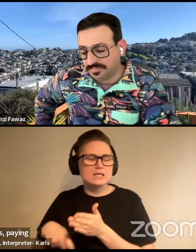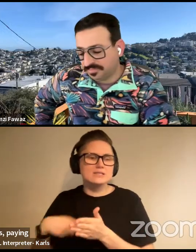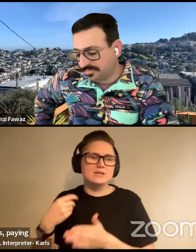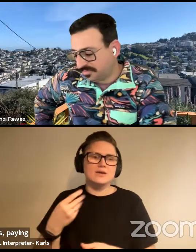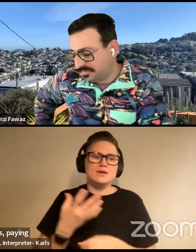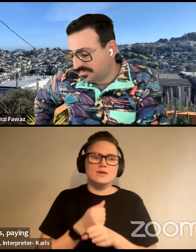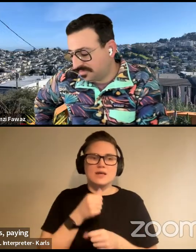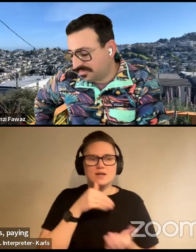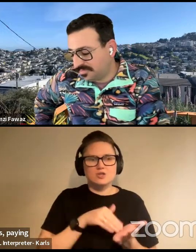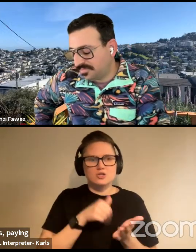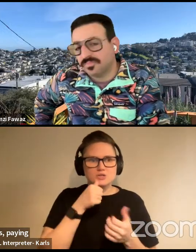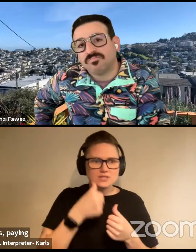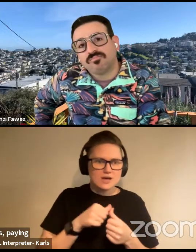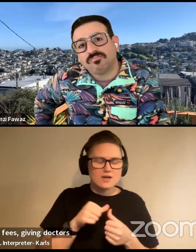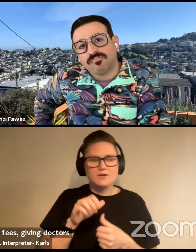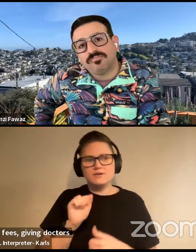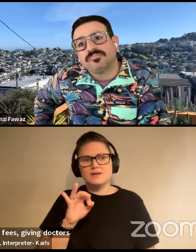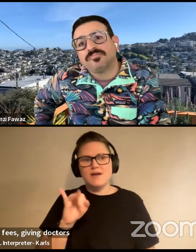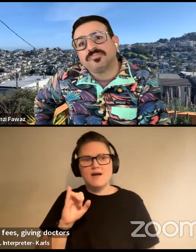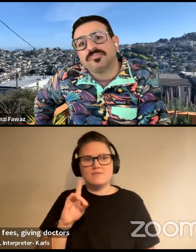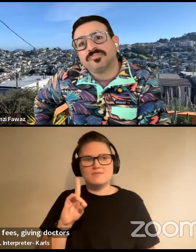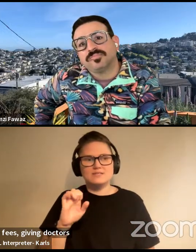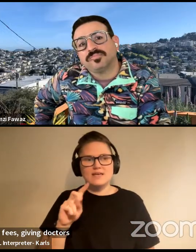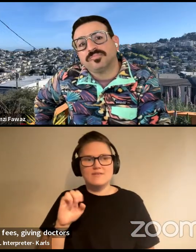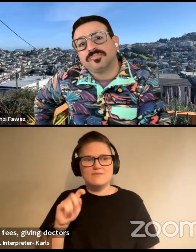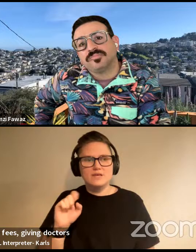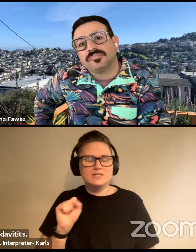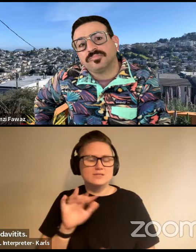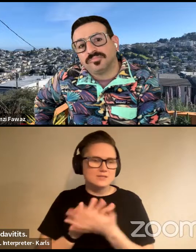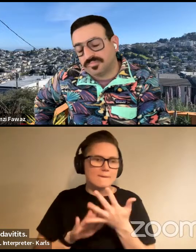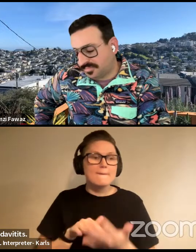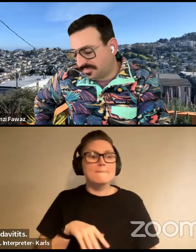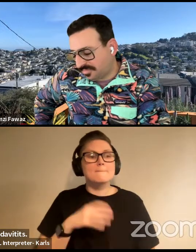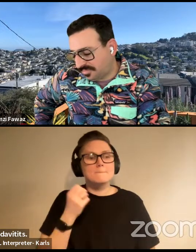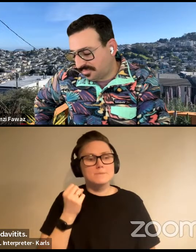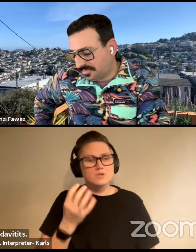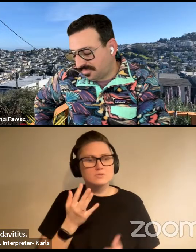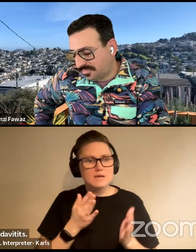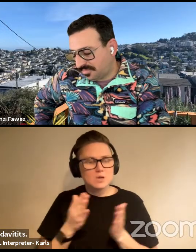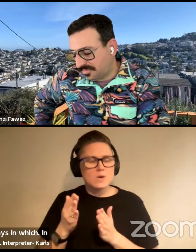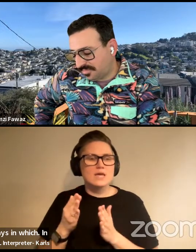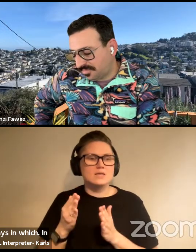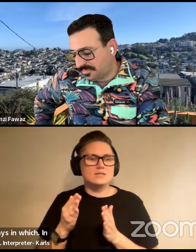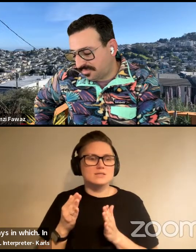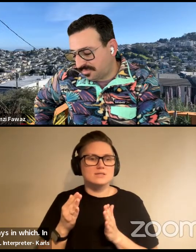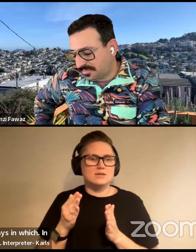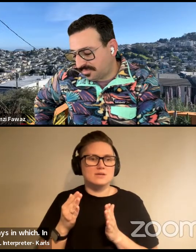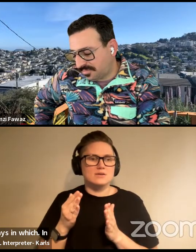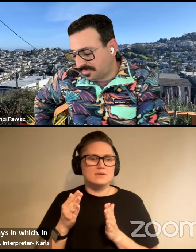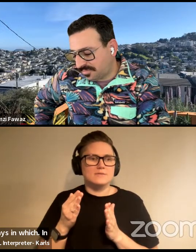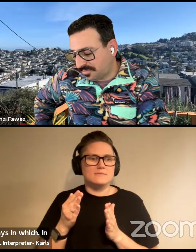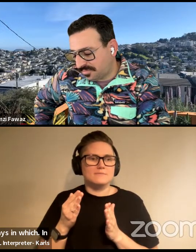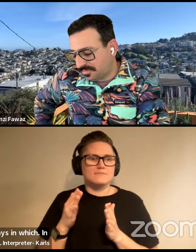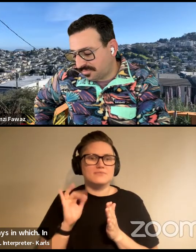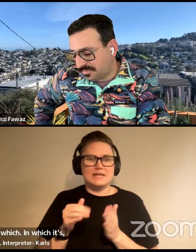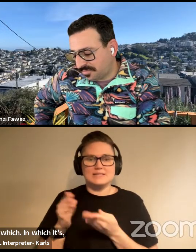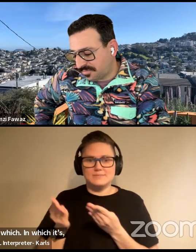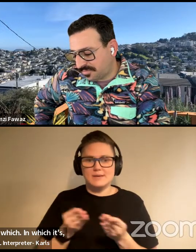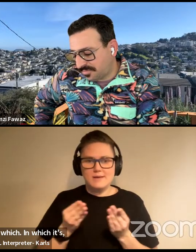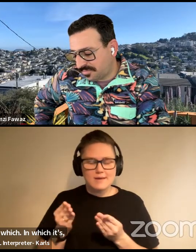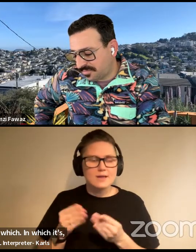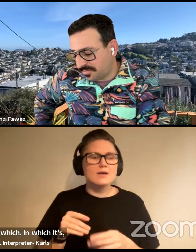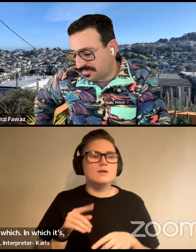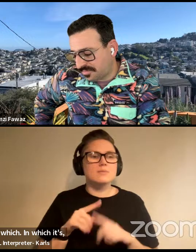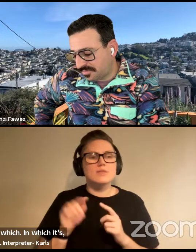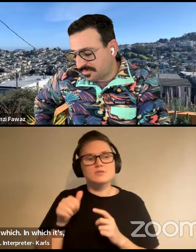and affidavits. So there's lots of ways in, in, in which, um, in which it's, um, mediated, but there's another, another